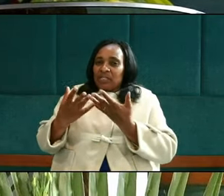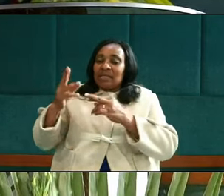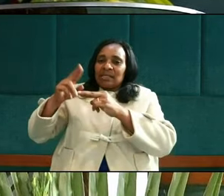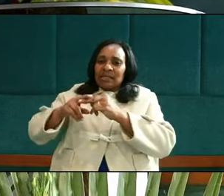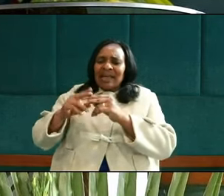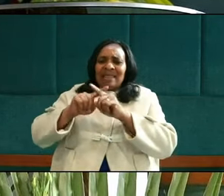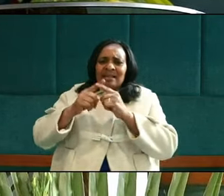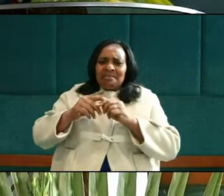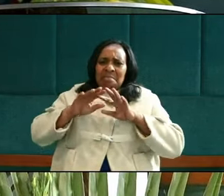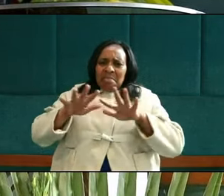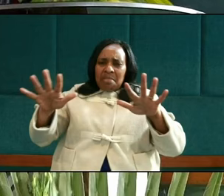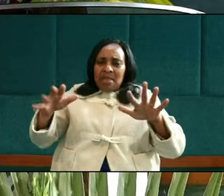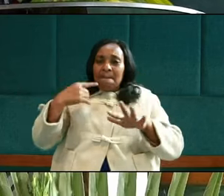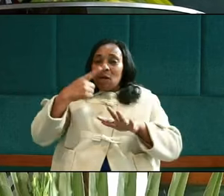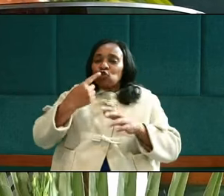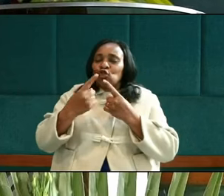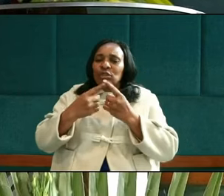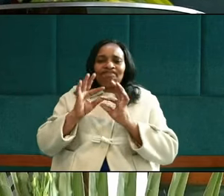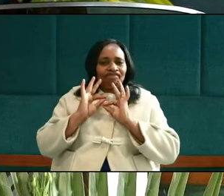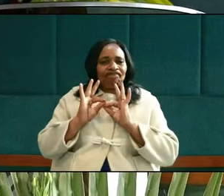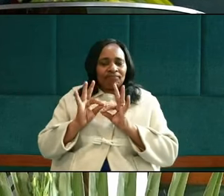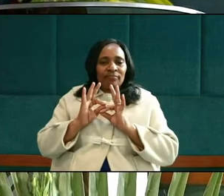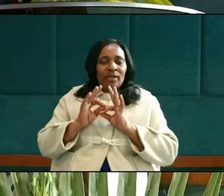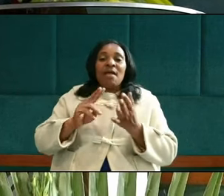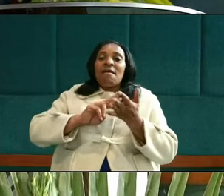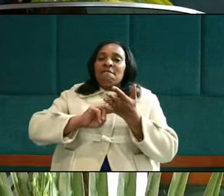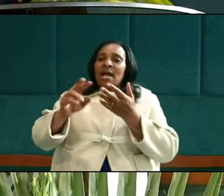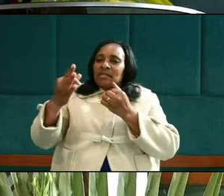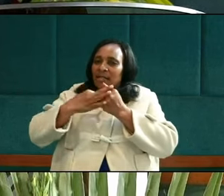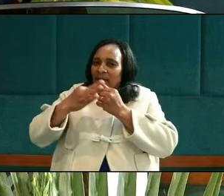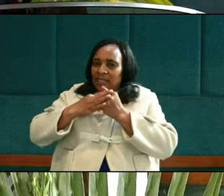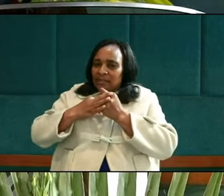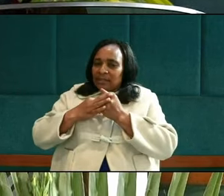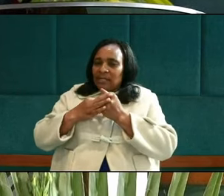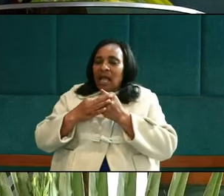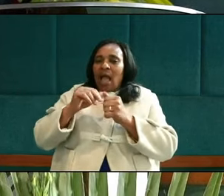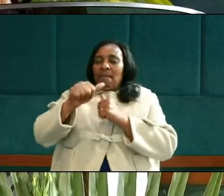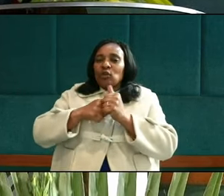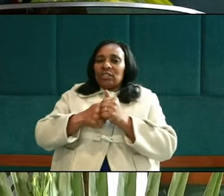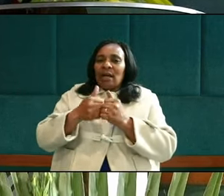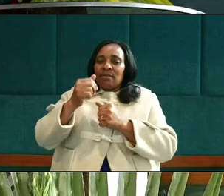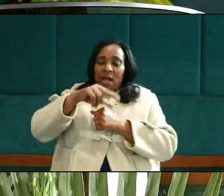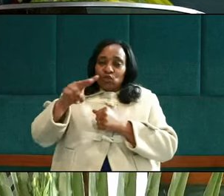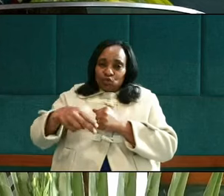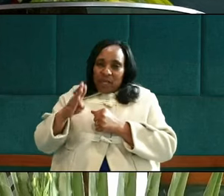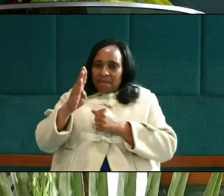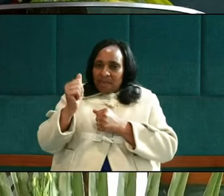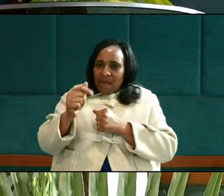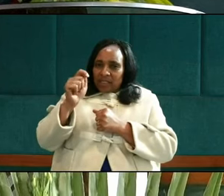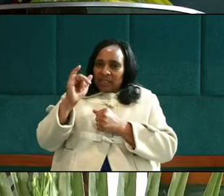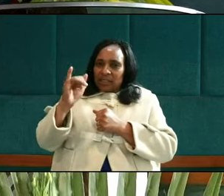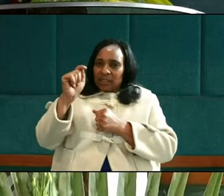beatitude proper. We looked at the first of 8 beatitudes and the topic that day was